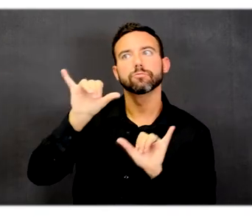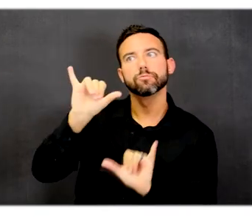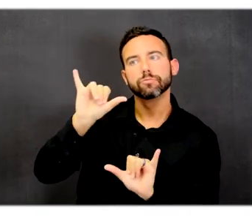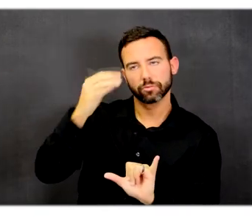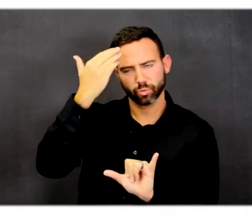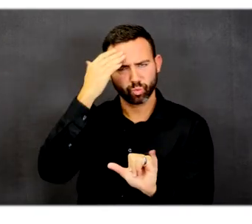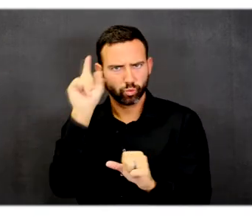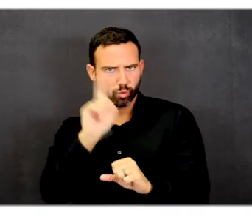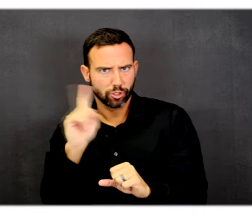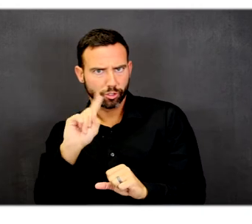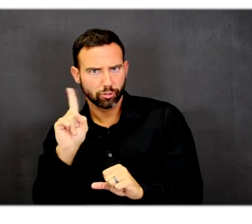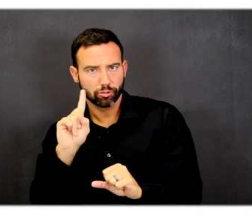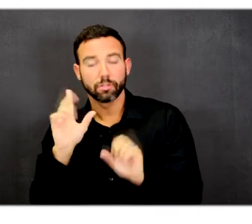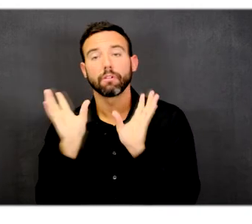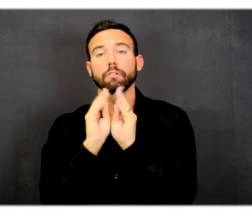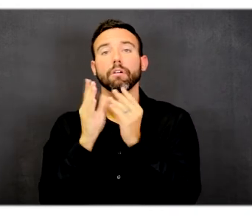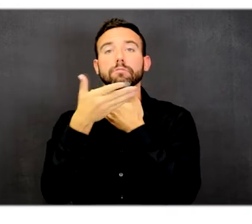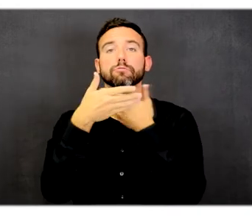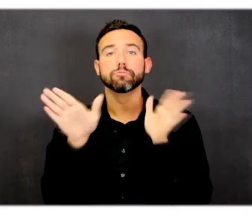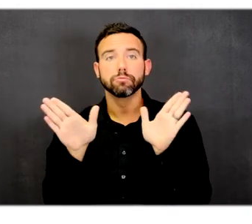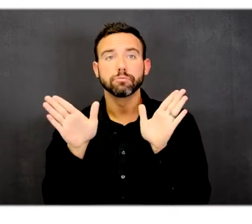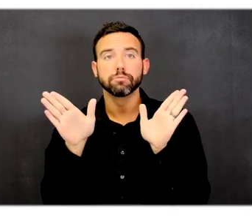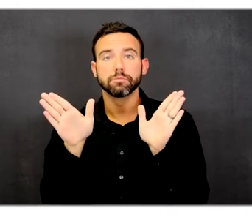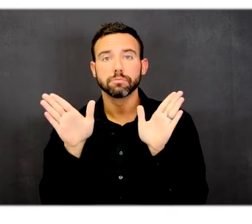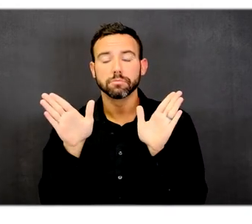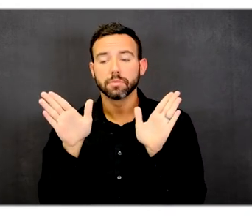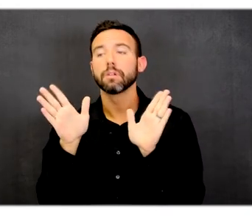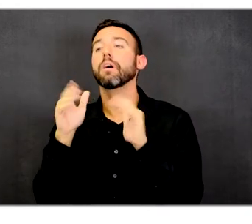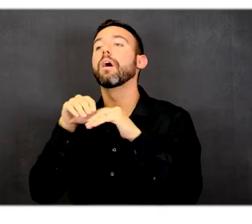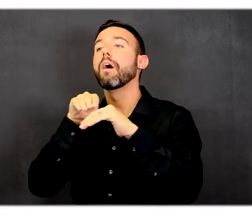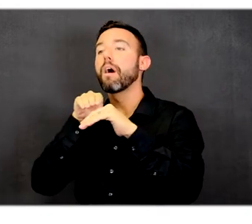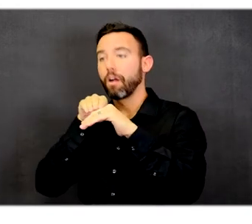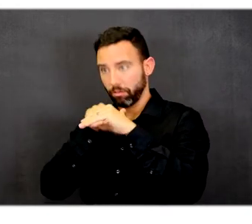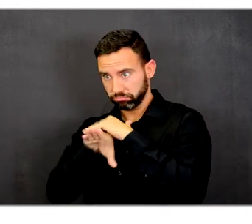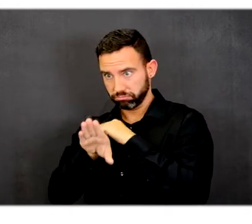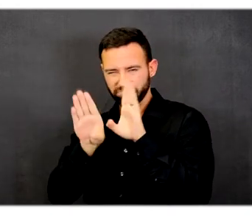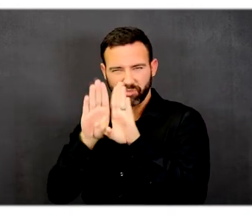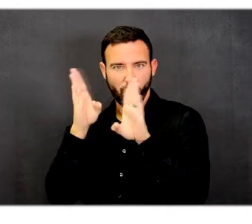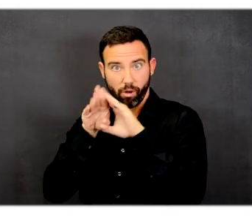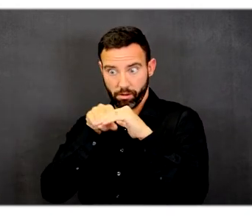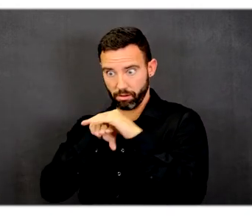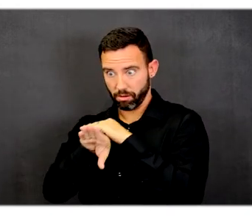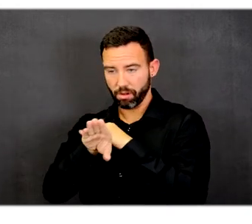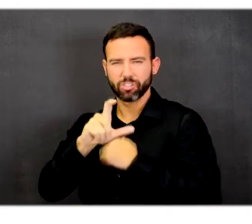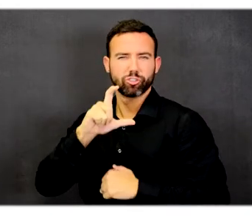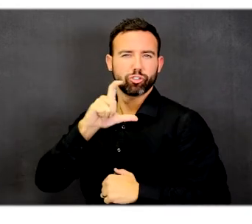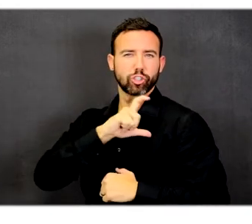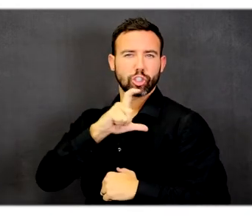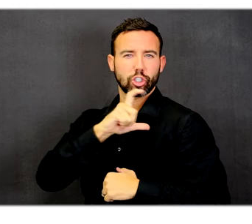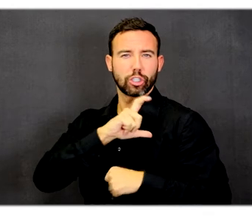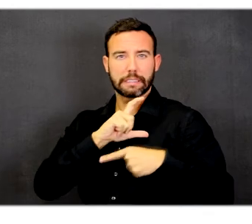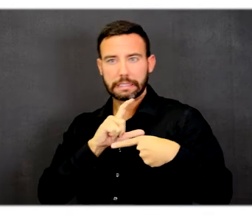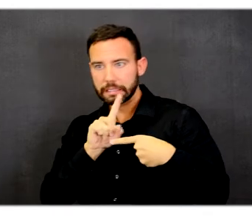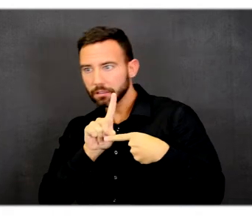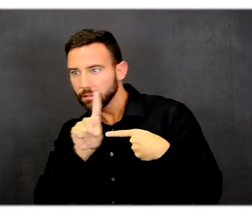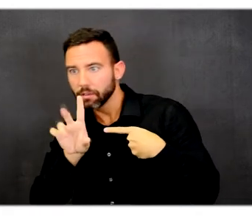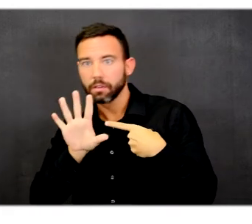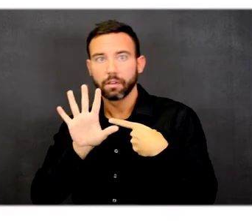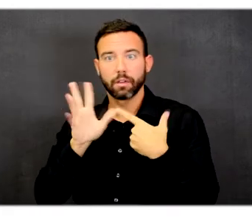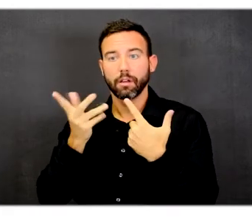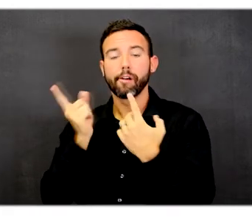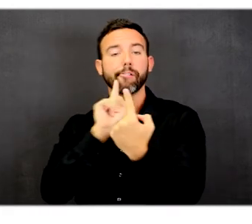areas where people come in the front door, check in with our security, and then meet with either TxDOT employees